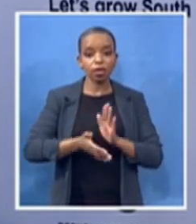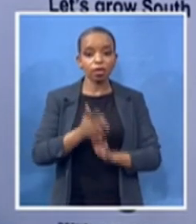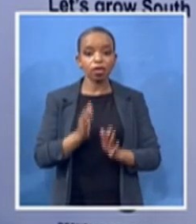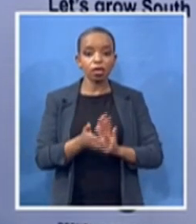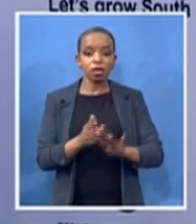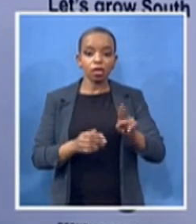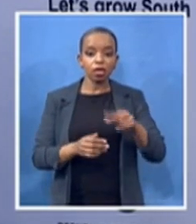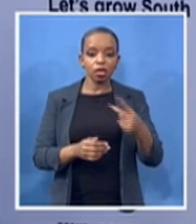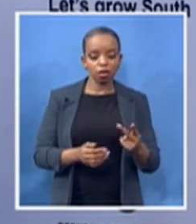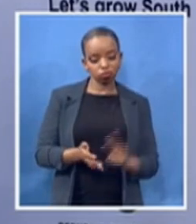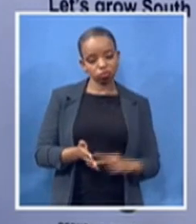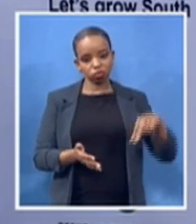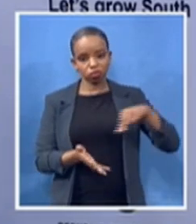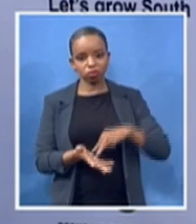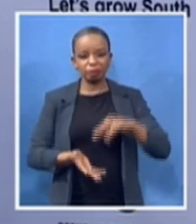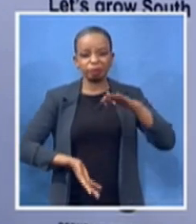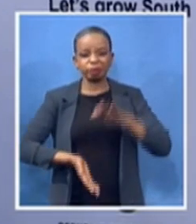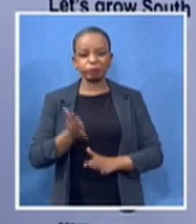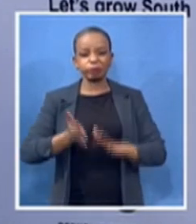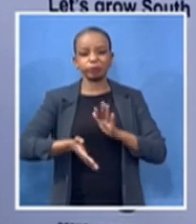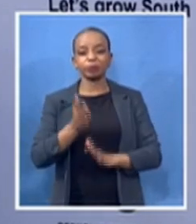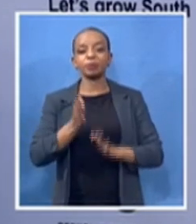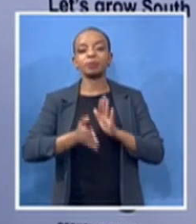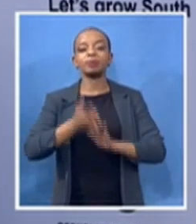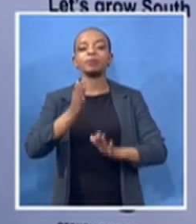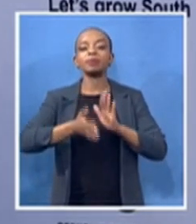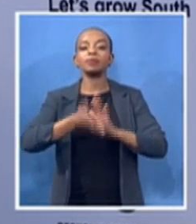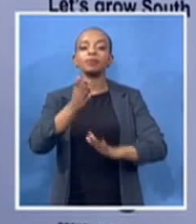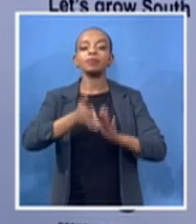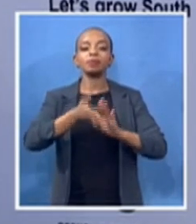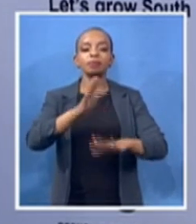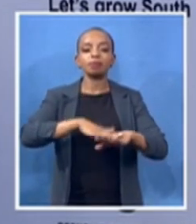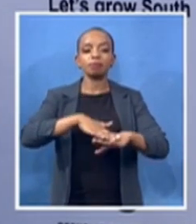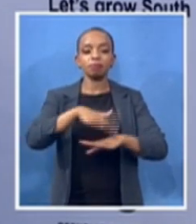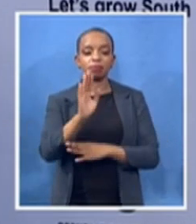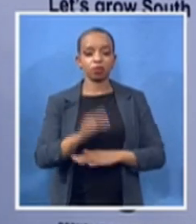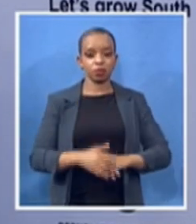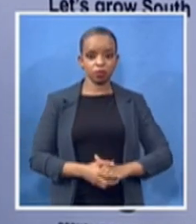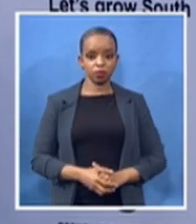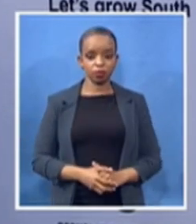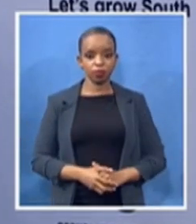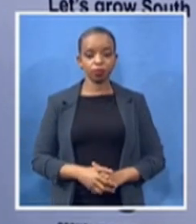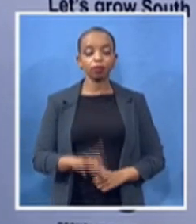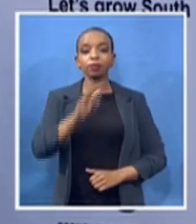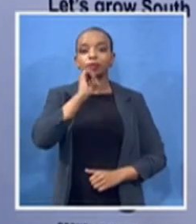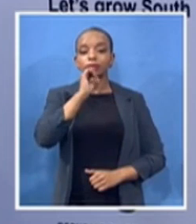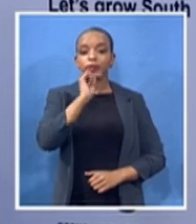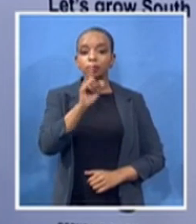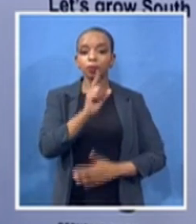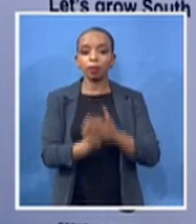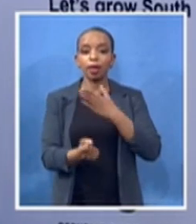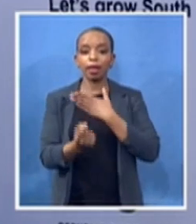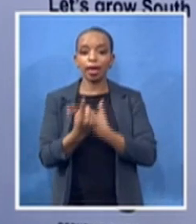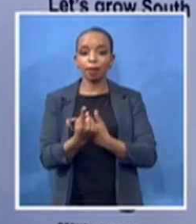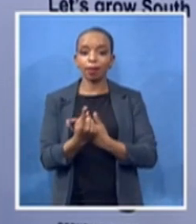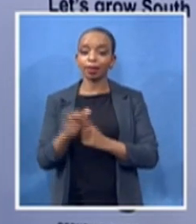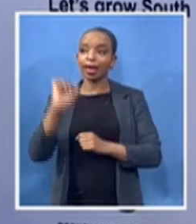continue her legacy in the church and in the society because you cannot separate the church and the society